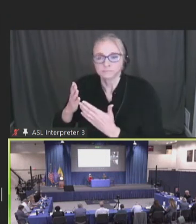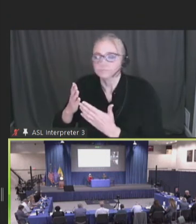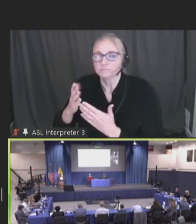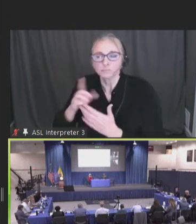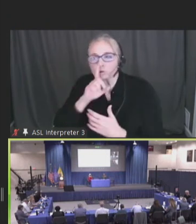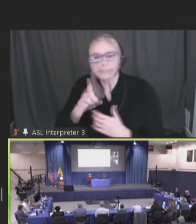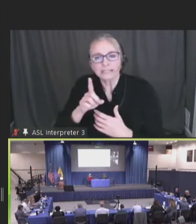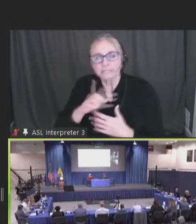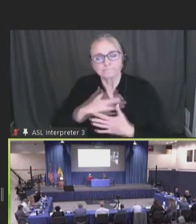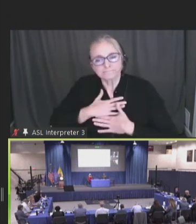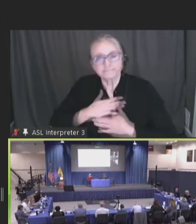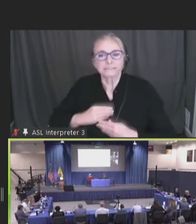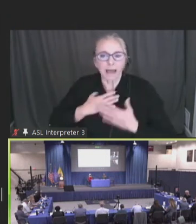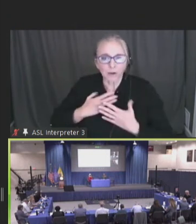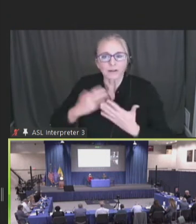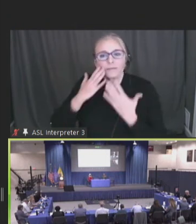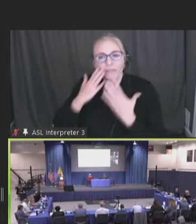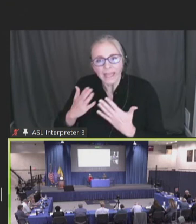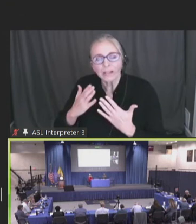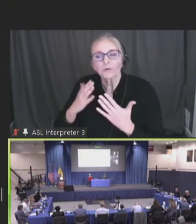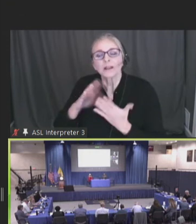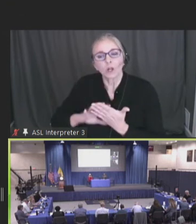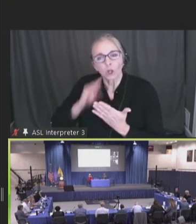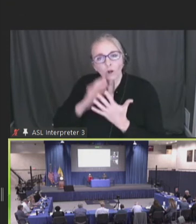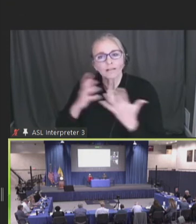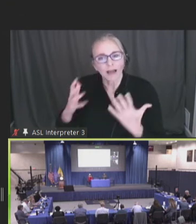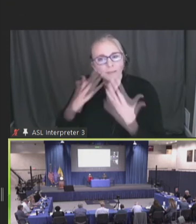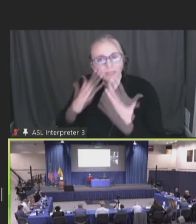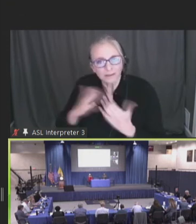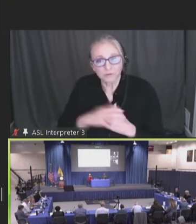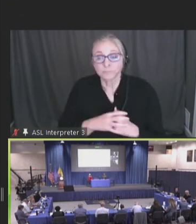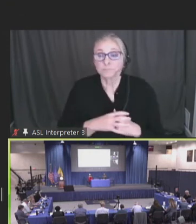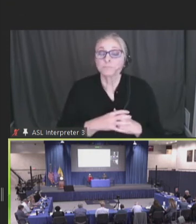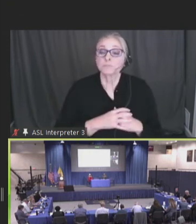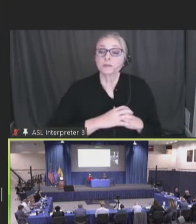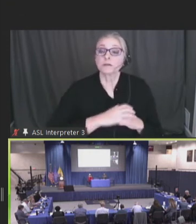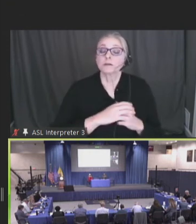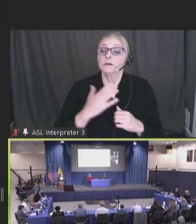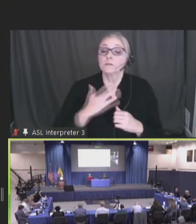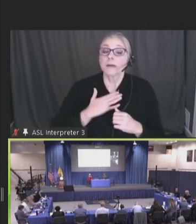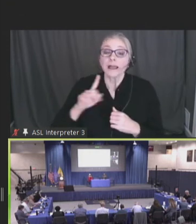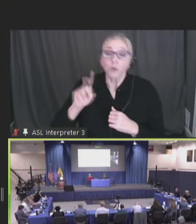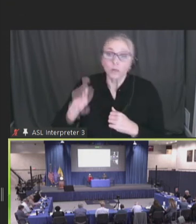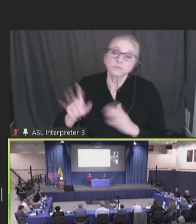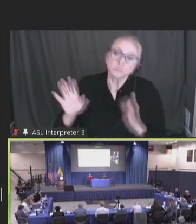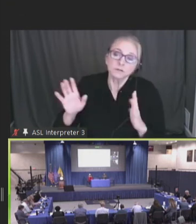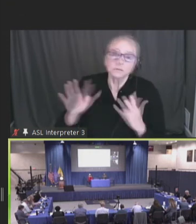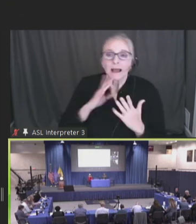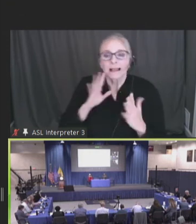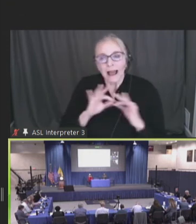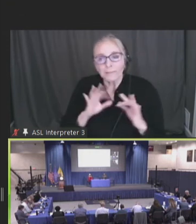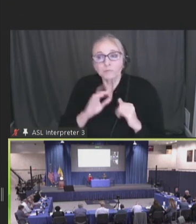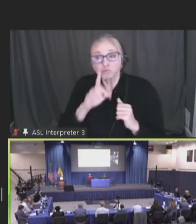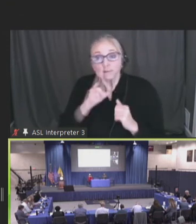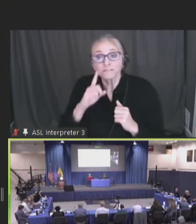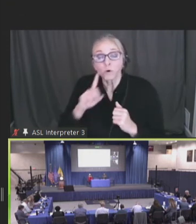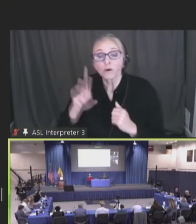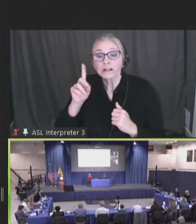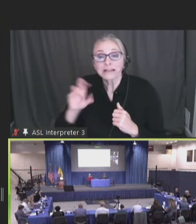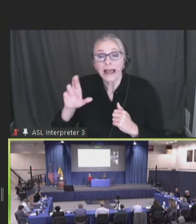inspiring and educational. I had my question or comments are really for Dr.